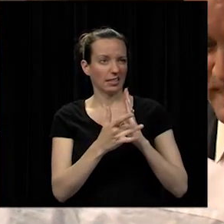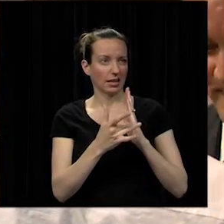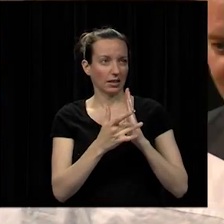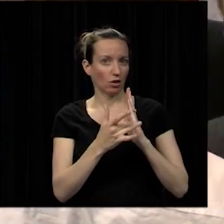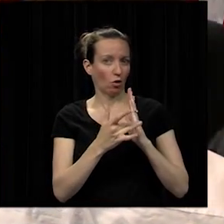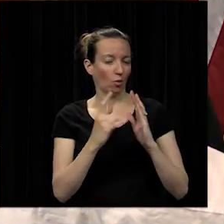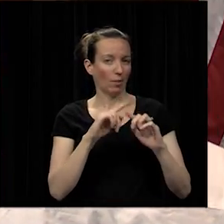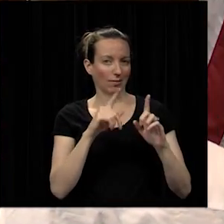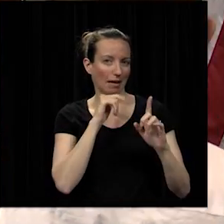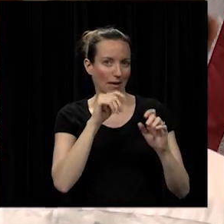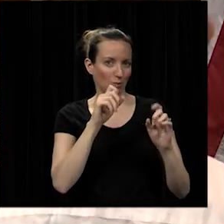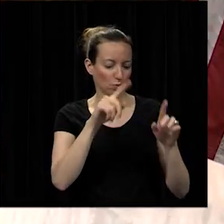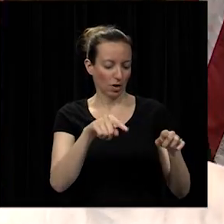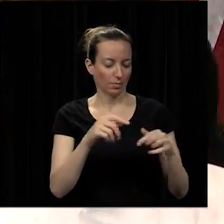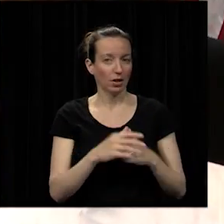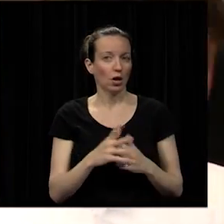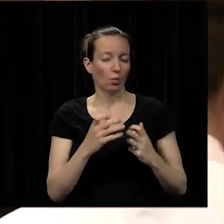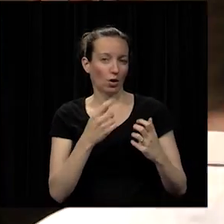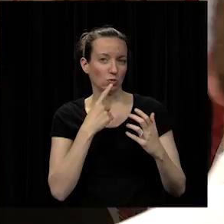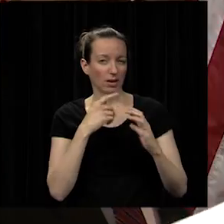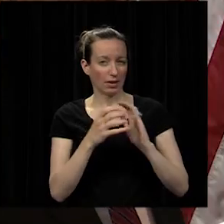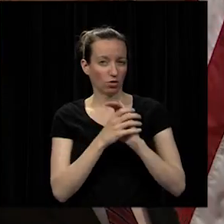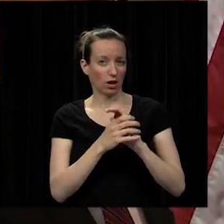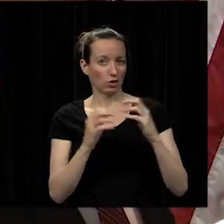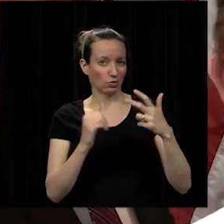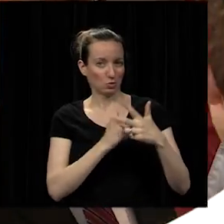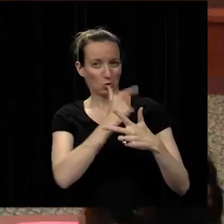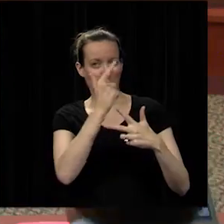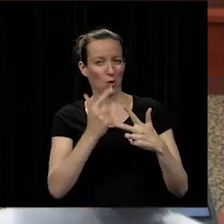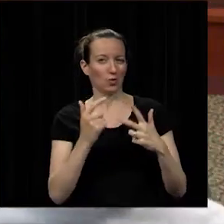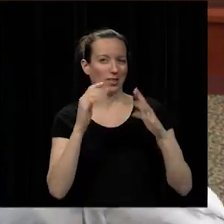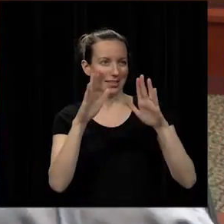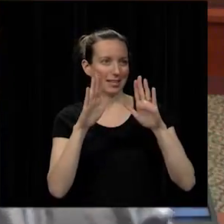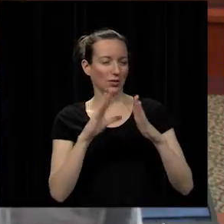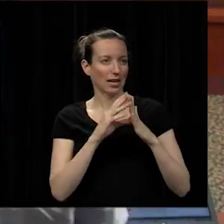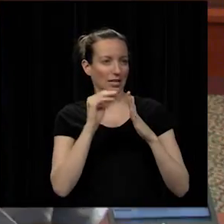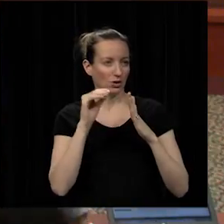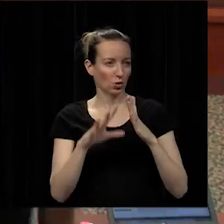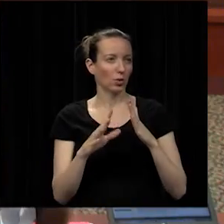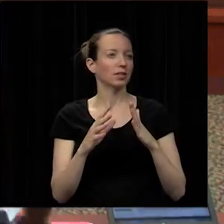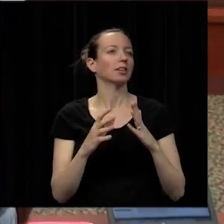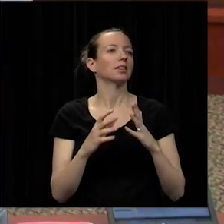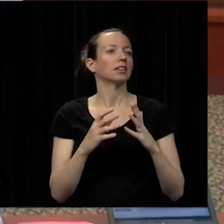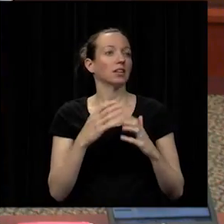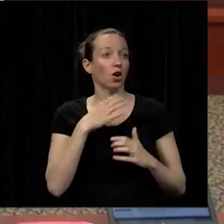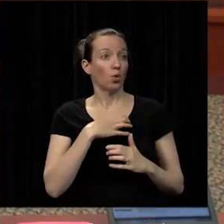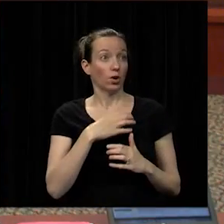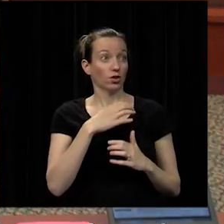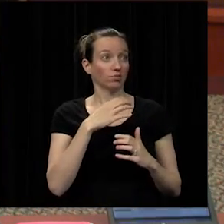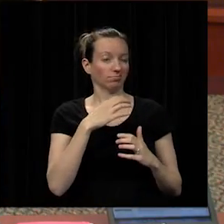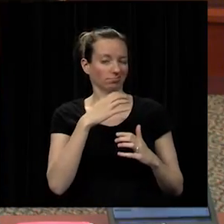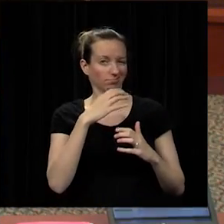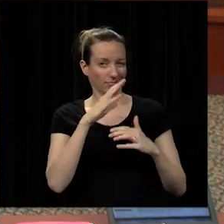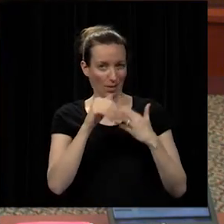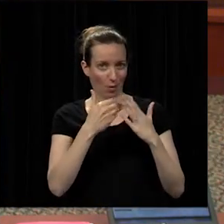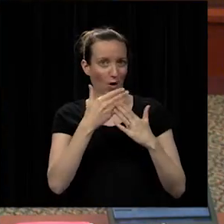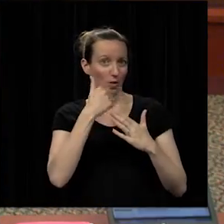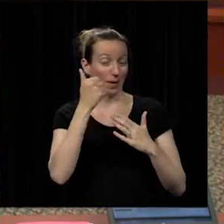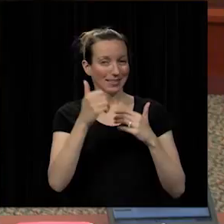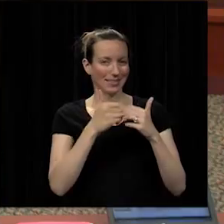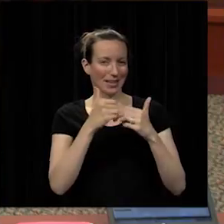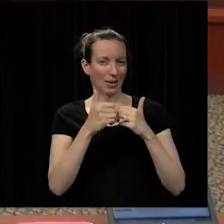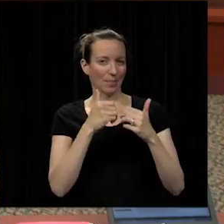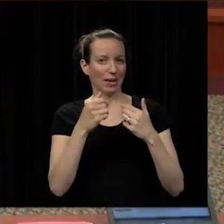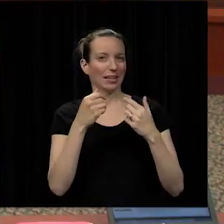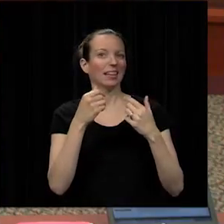unable to be here tonight we'd like to say congratulations to all three of these outstanding students and we wish owen and isu all the best as they compete in nationals